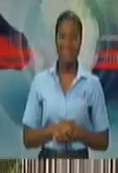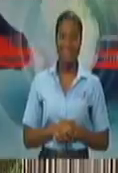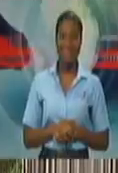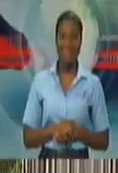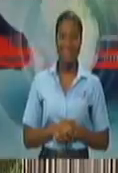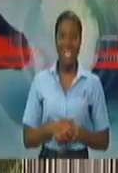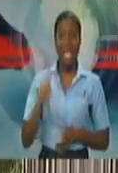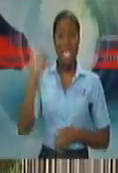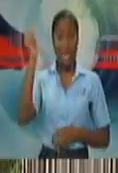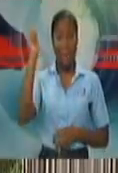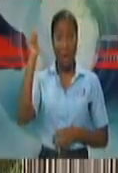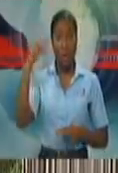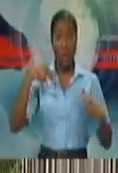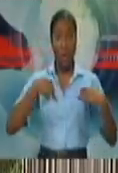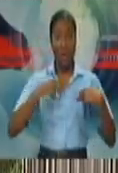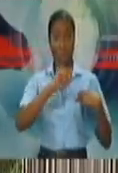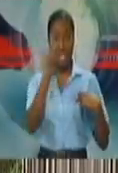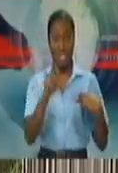Tobago Channel 5.